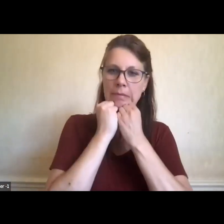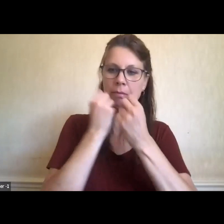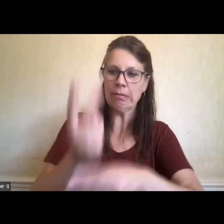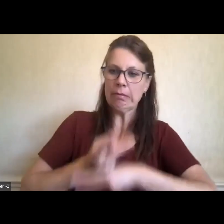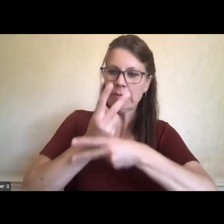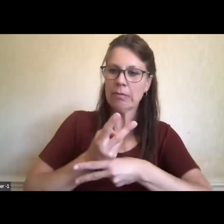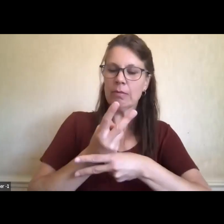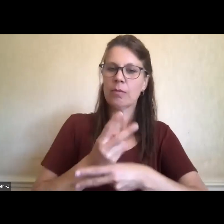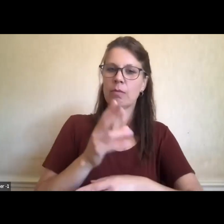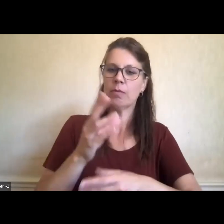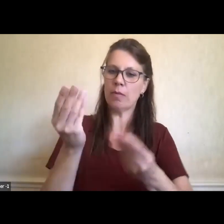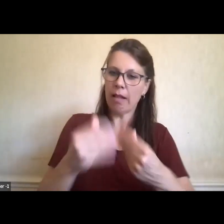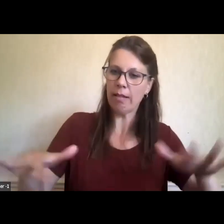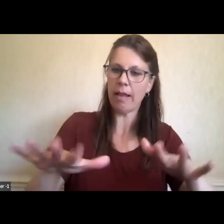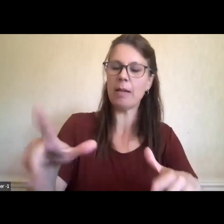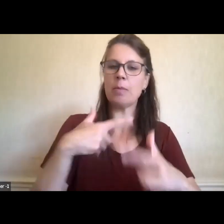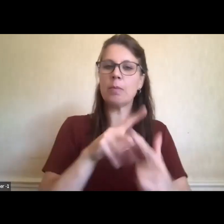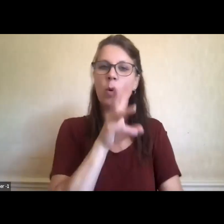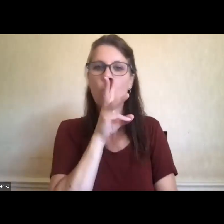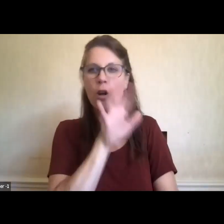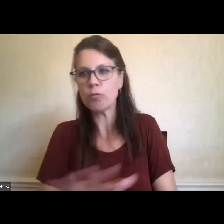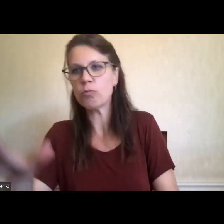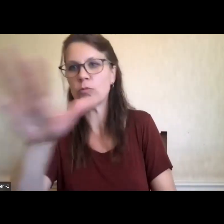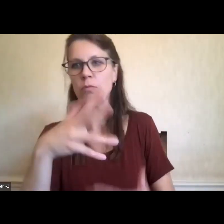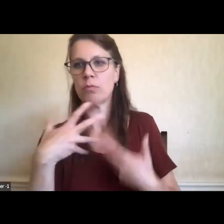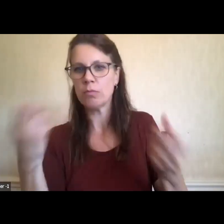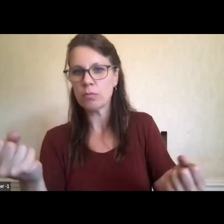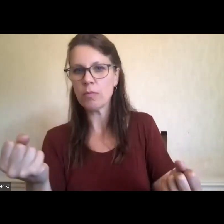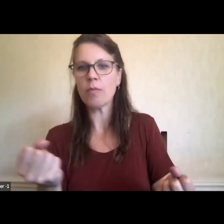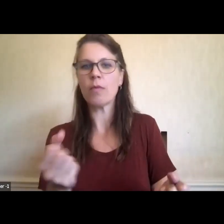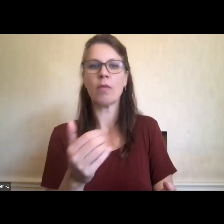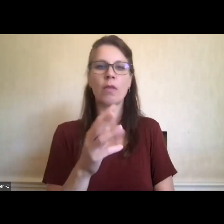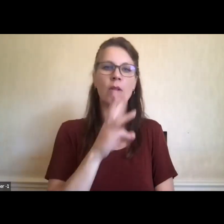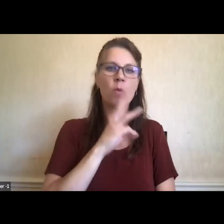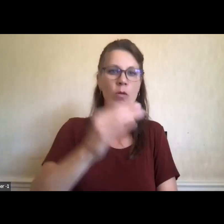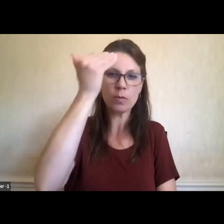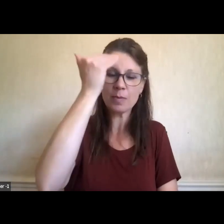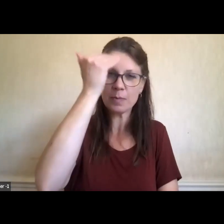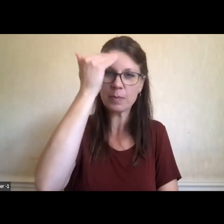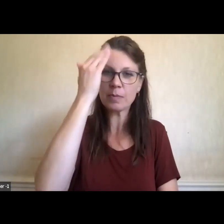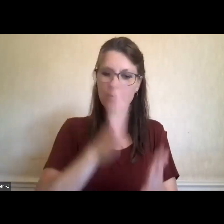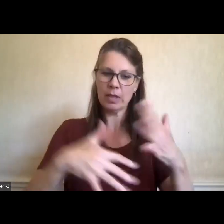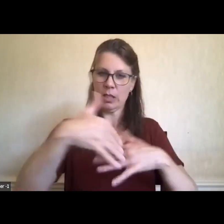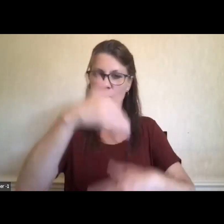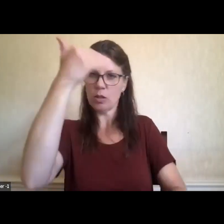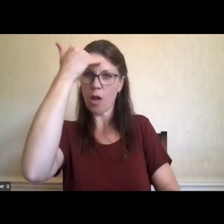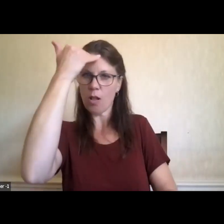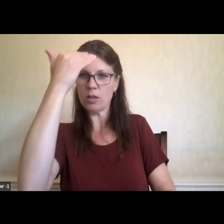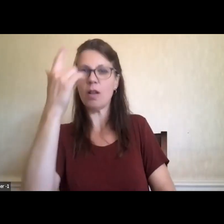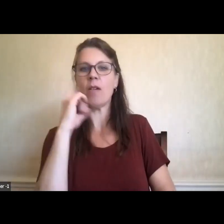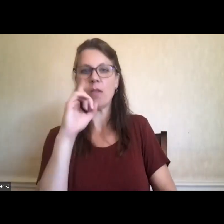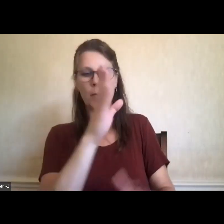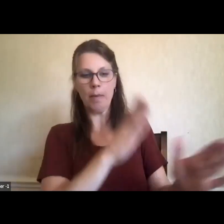protection, ocean protection, health, water stewardship, Indigenous knowledge for shoreline planning.